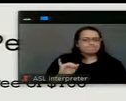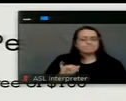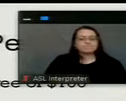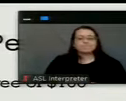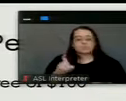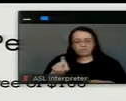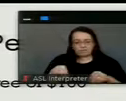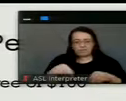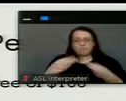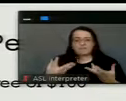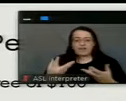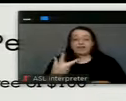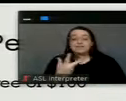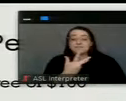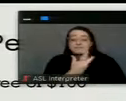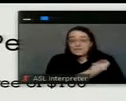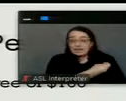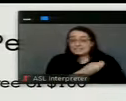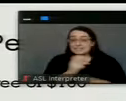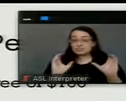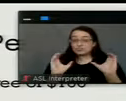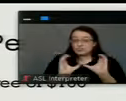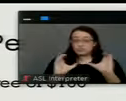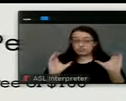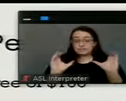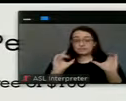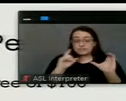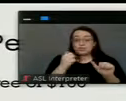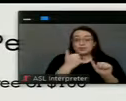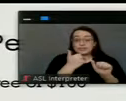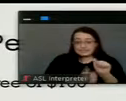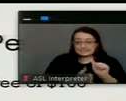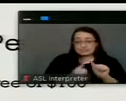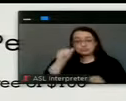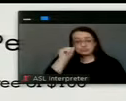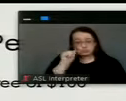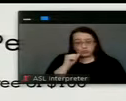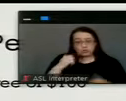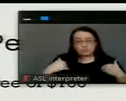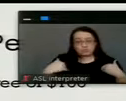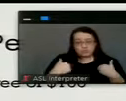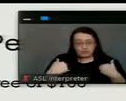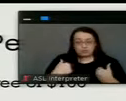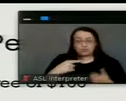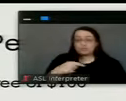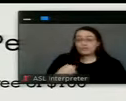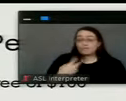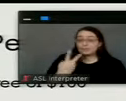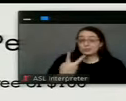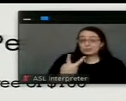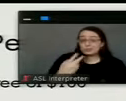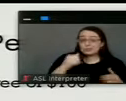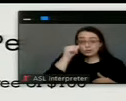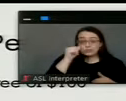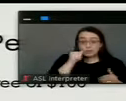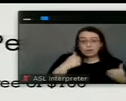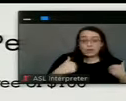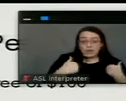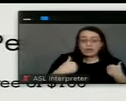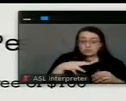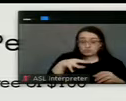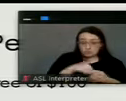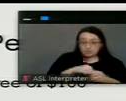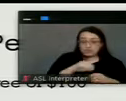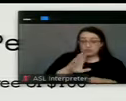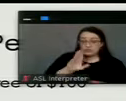to provide the vaccine certifications for animal. So if you have two adult animals within your, on